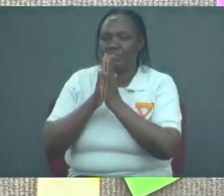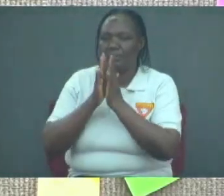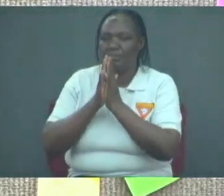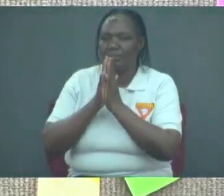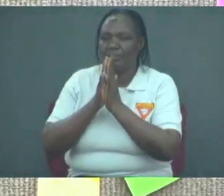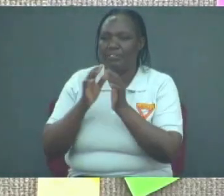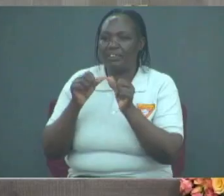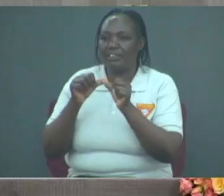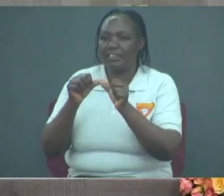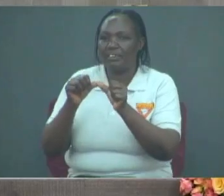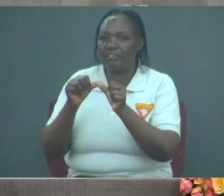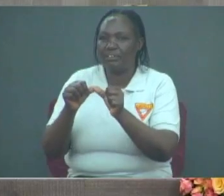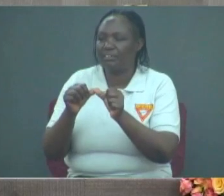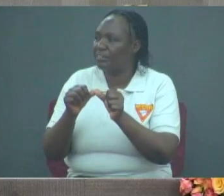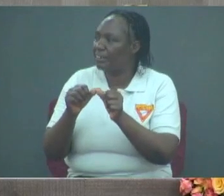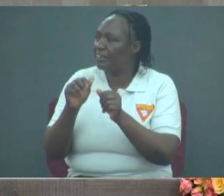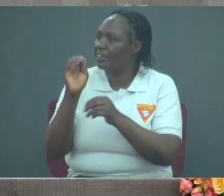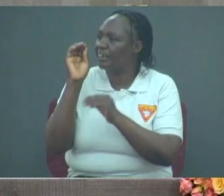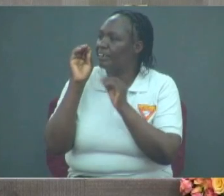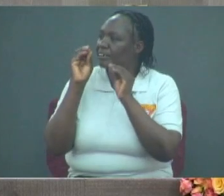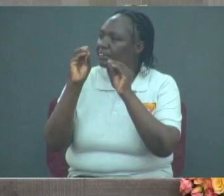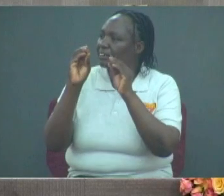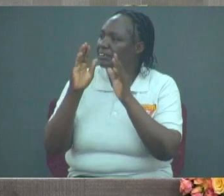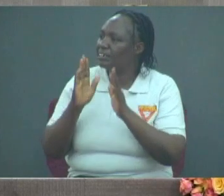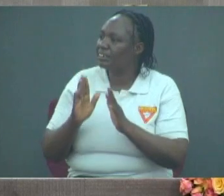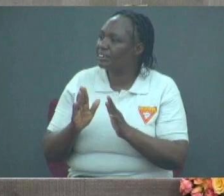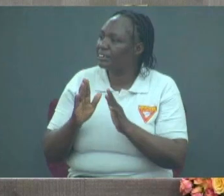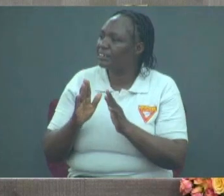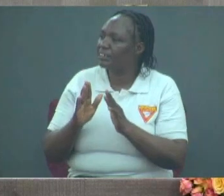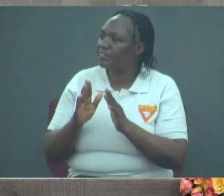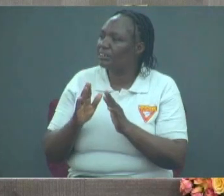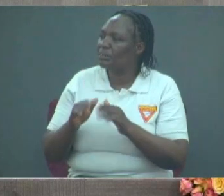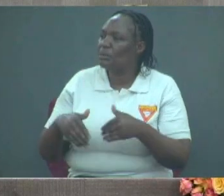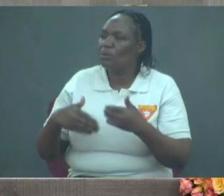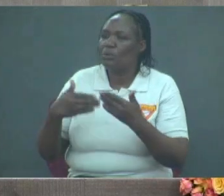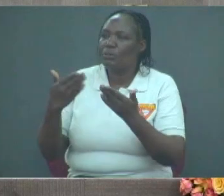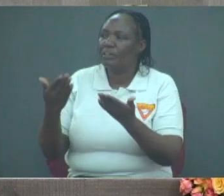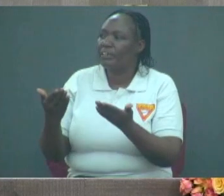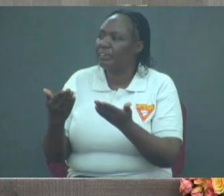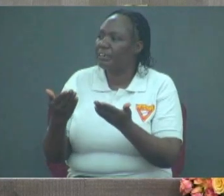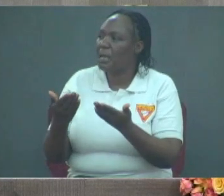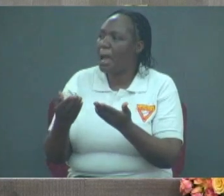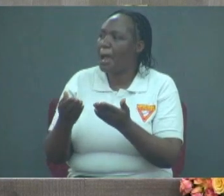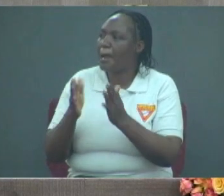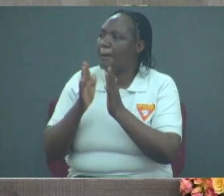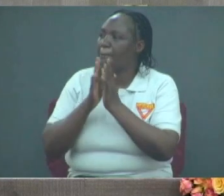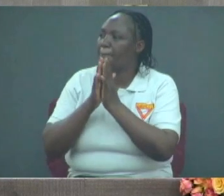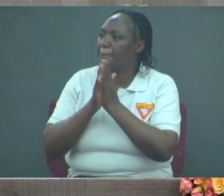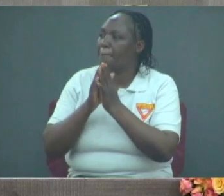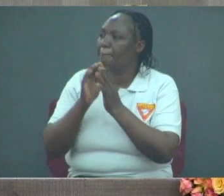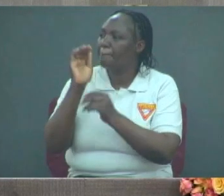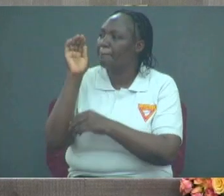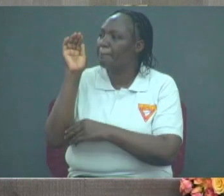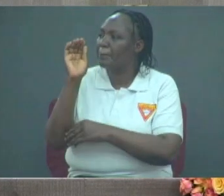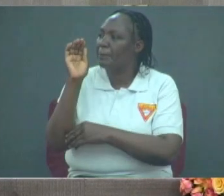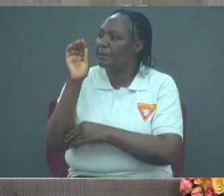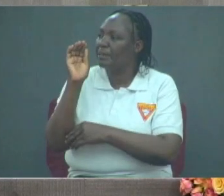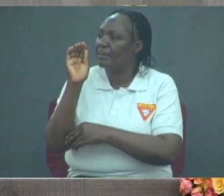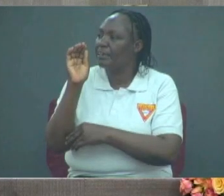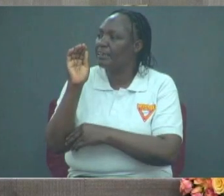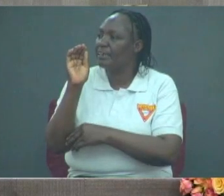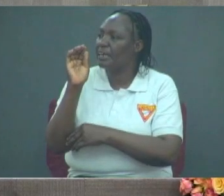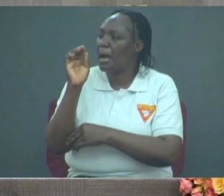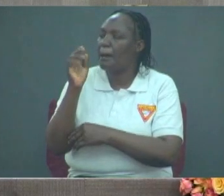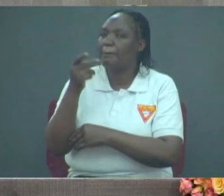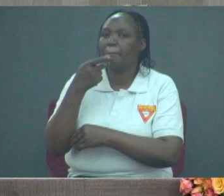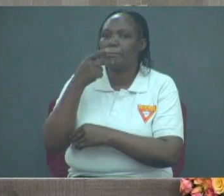continue, Teacher Douglas, we can give the prayer requests so that if the children are not here, the parents can put in their prayer requests,